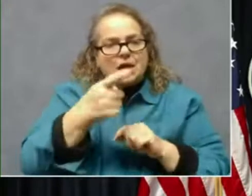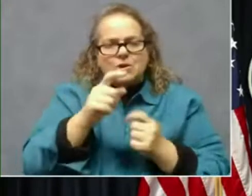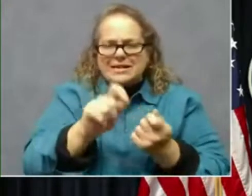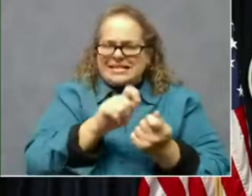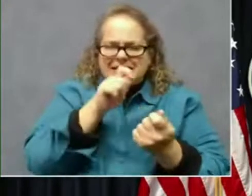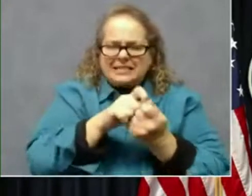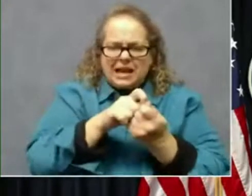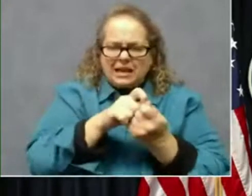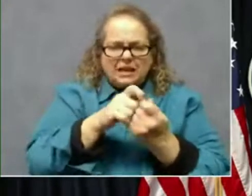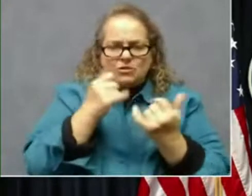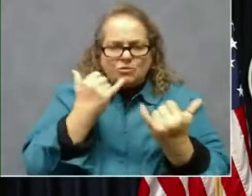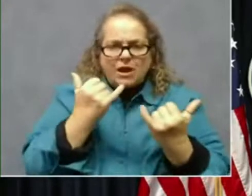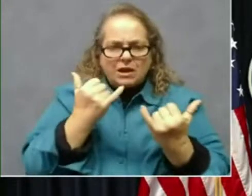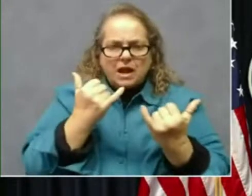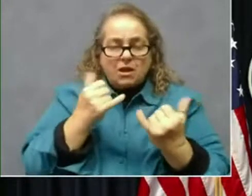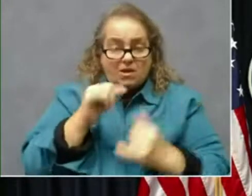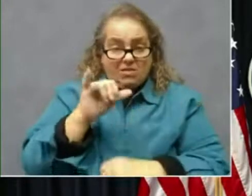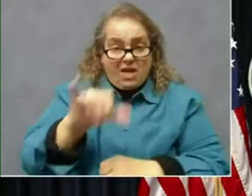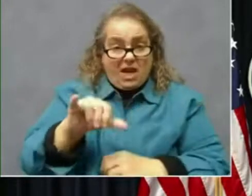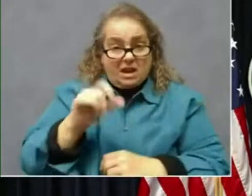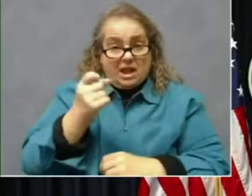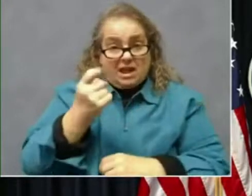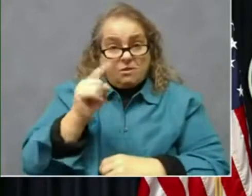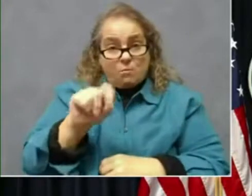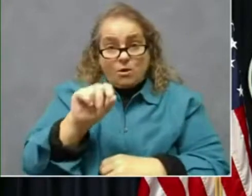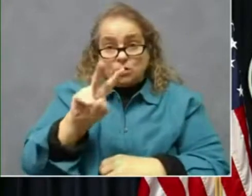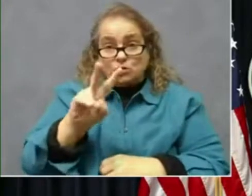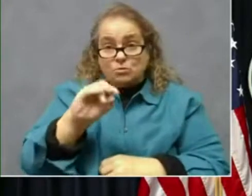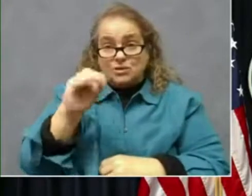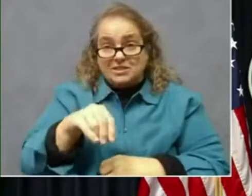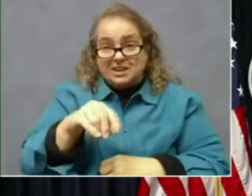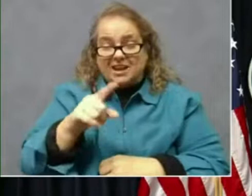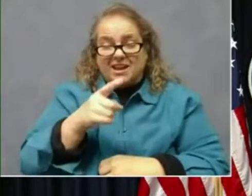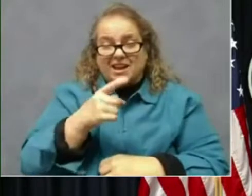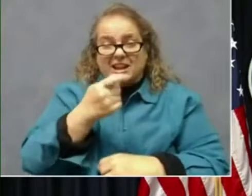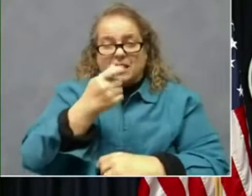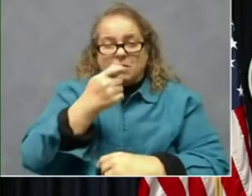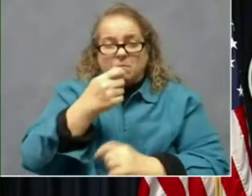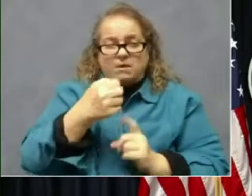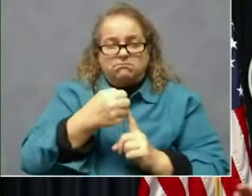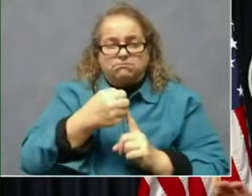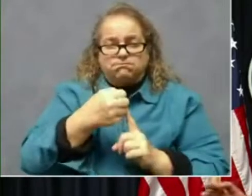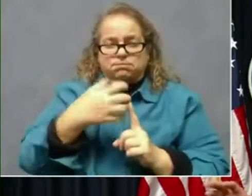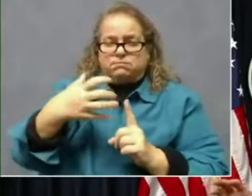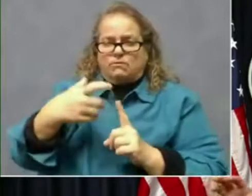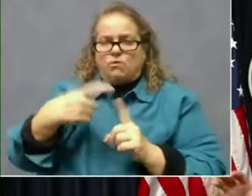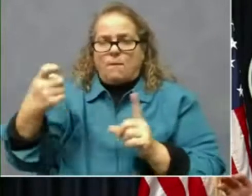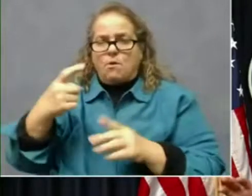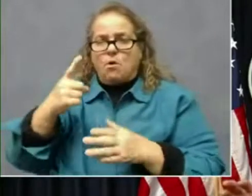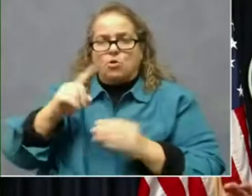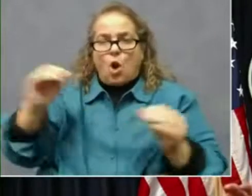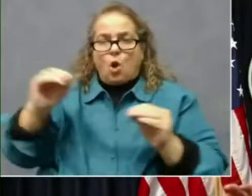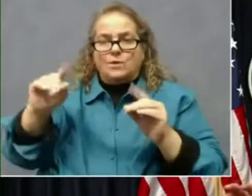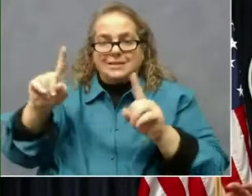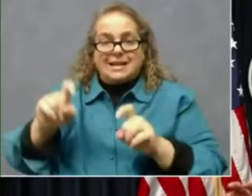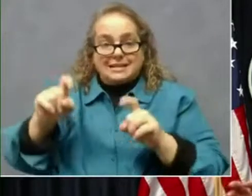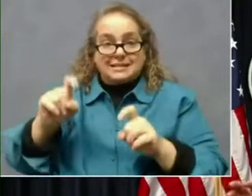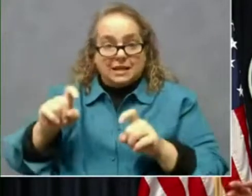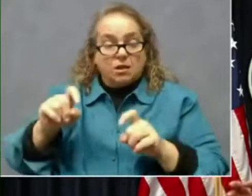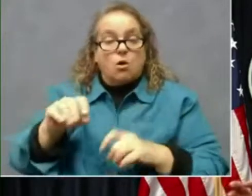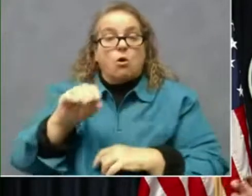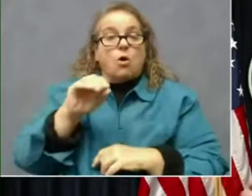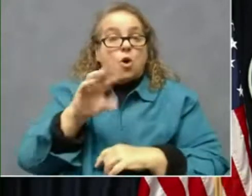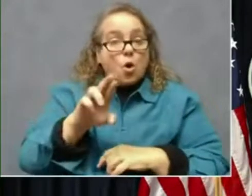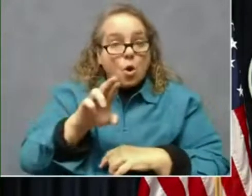whether that this has been, again, inflated by what testing is open or not, or as a result of